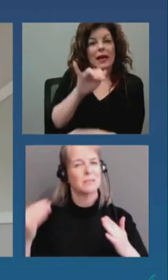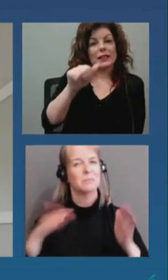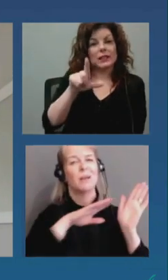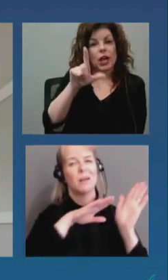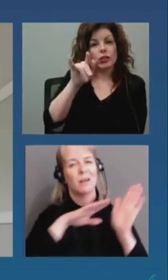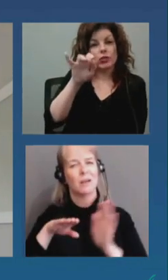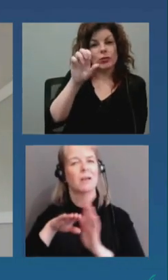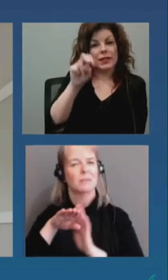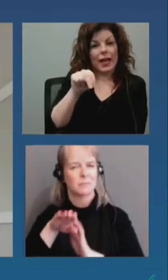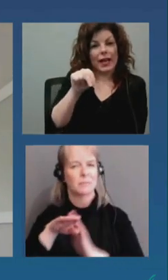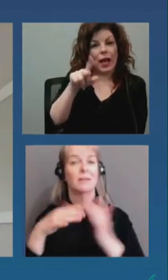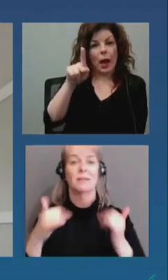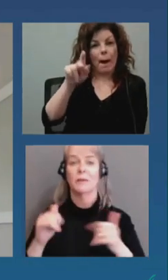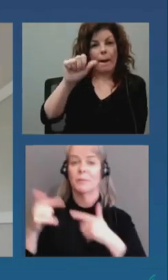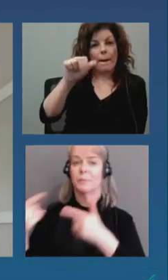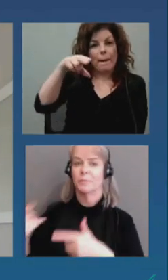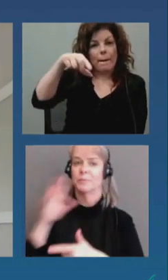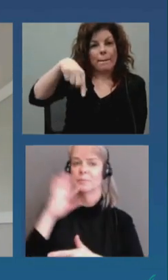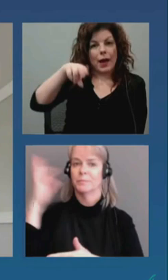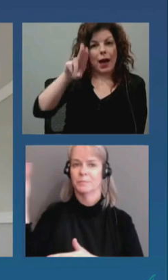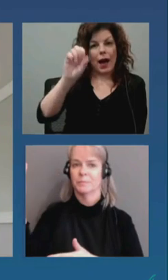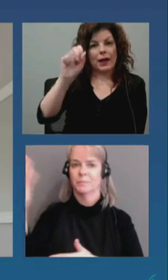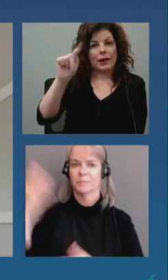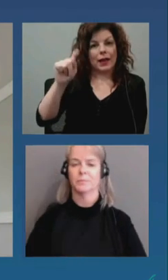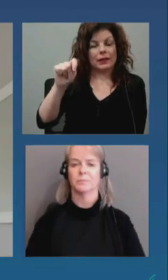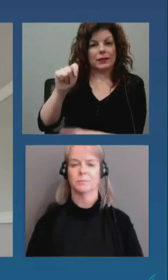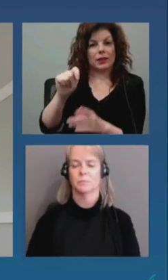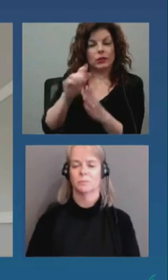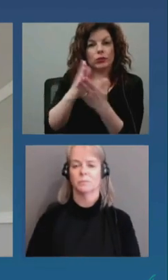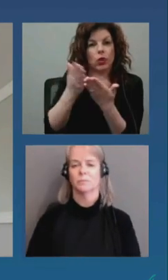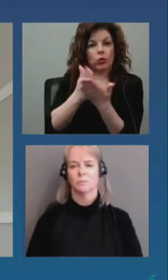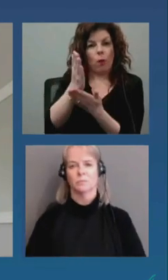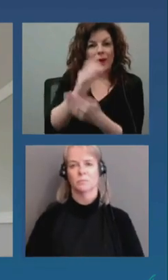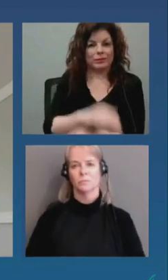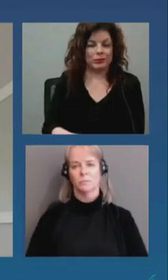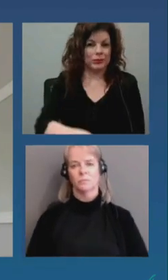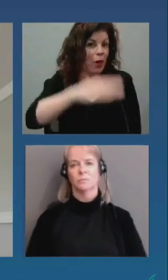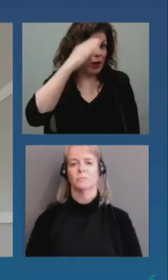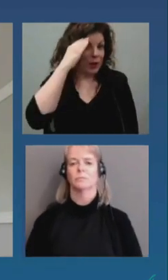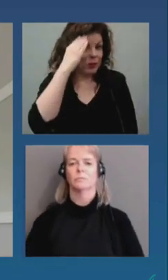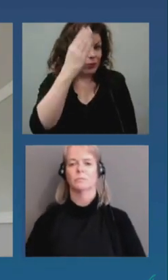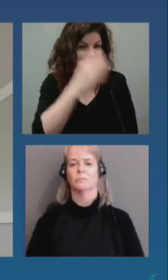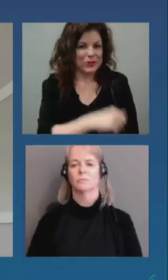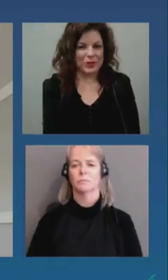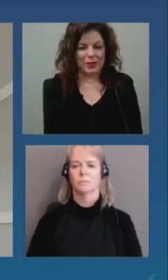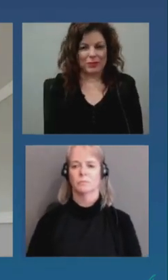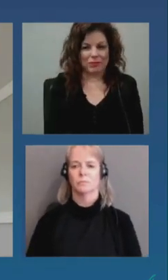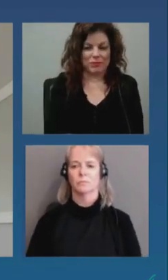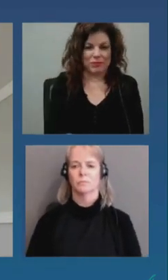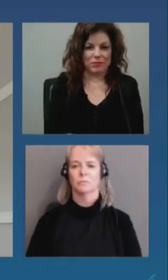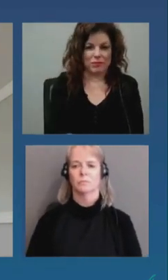paquette le droit bonjour je